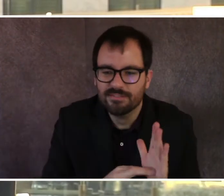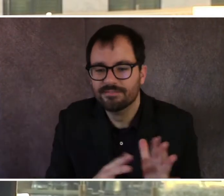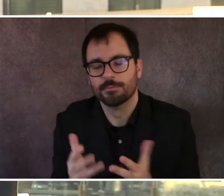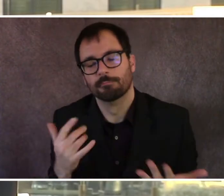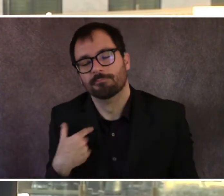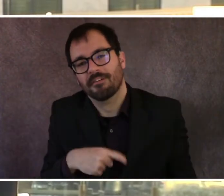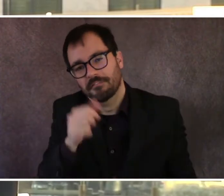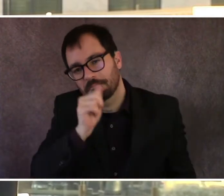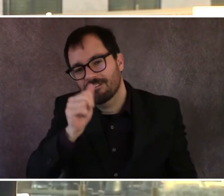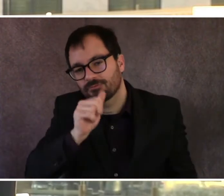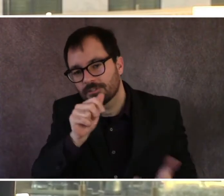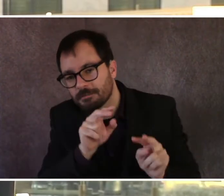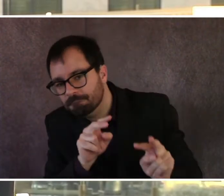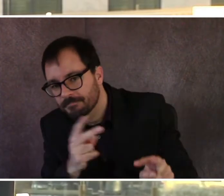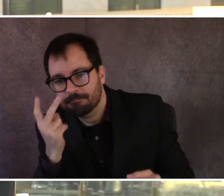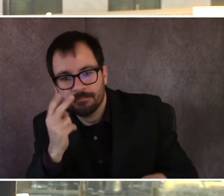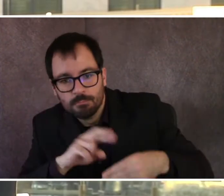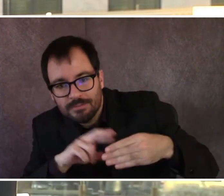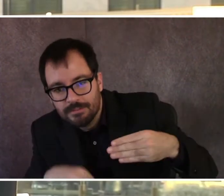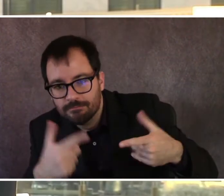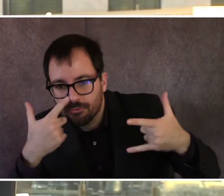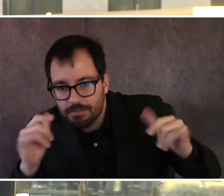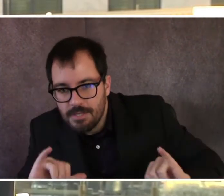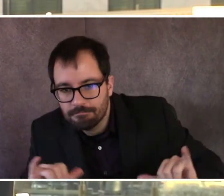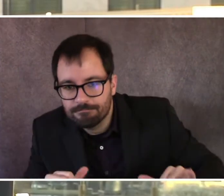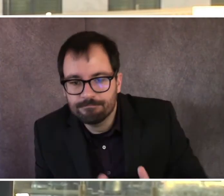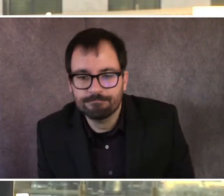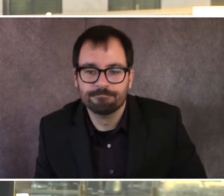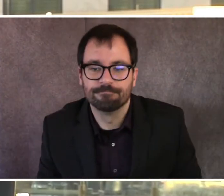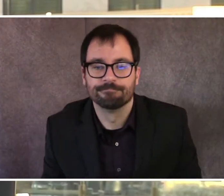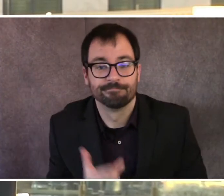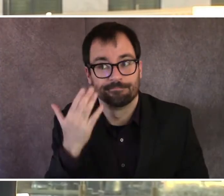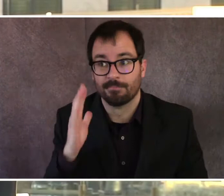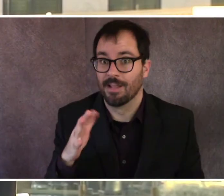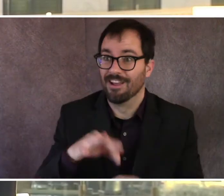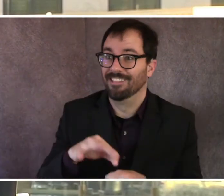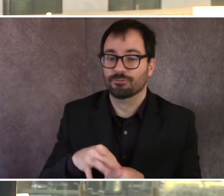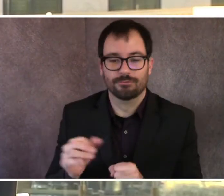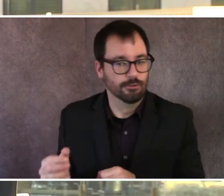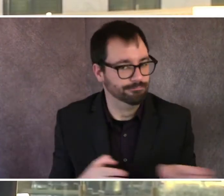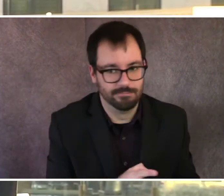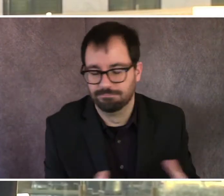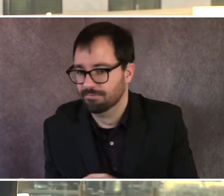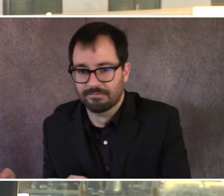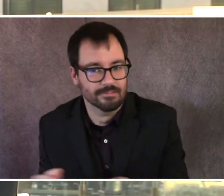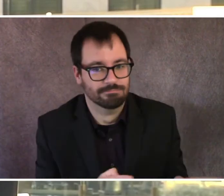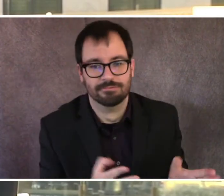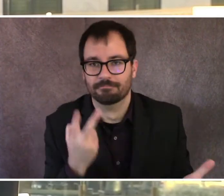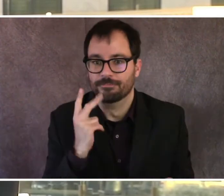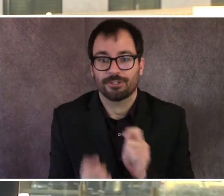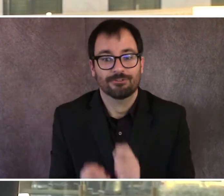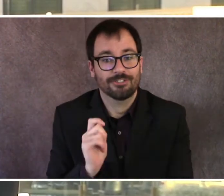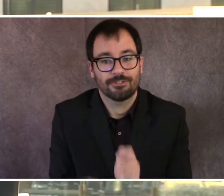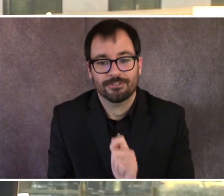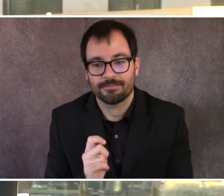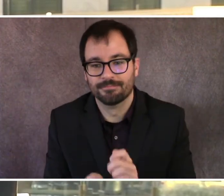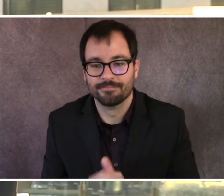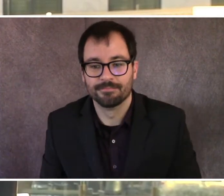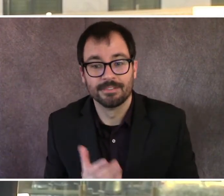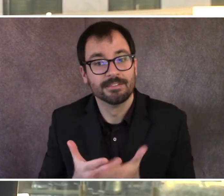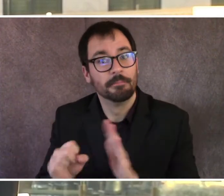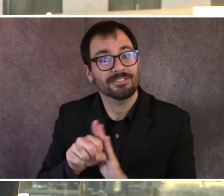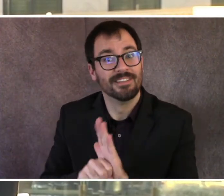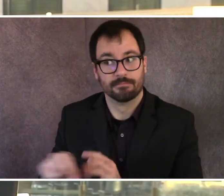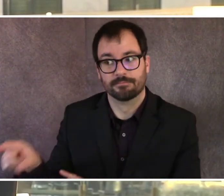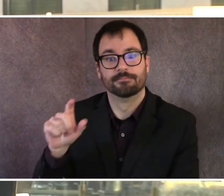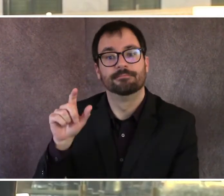you don't know what's going to happen in an election. You know, you, there's some states that, um, that Joe Biden's in play on today that he wasn't in play with yesterday. Uh,